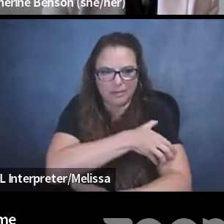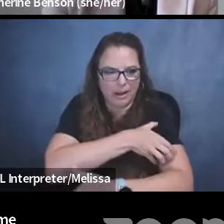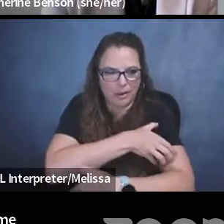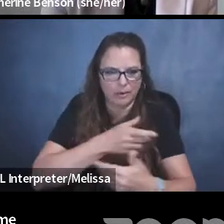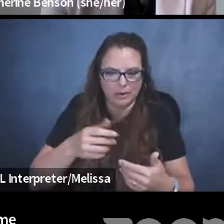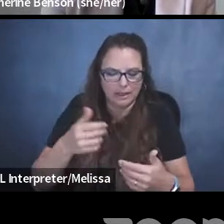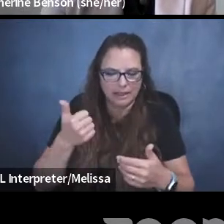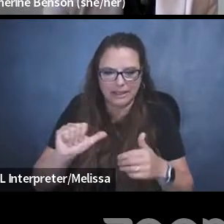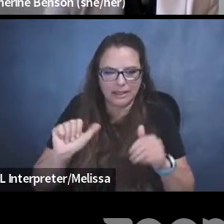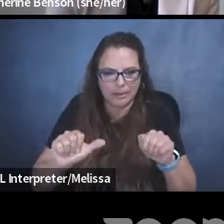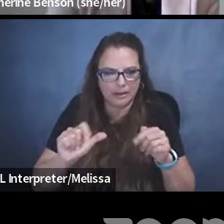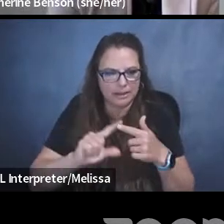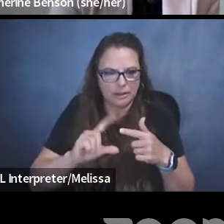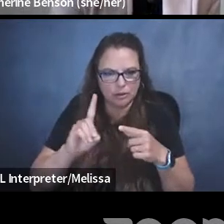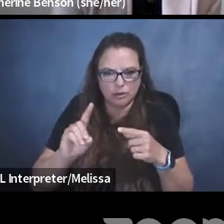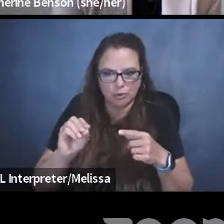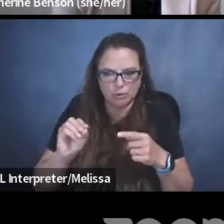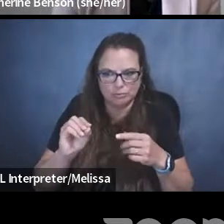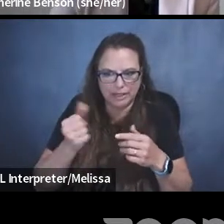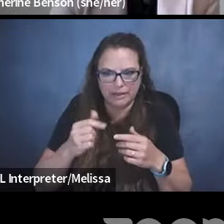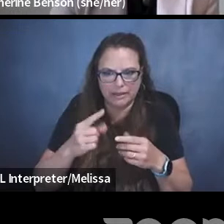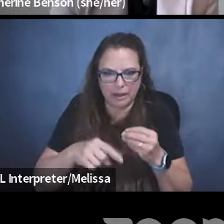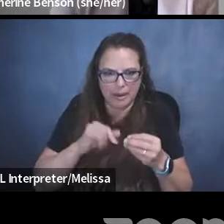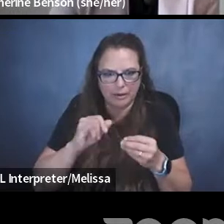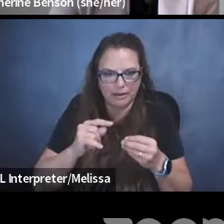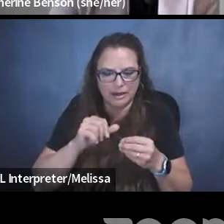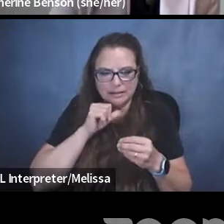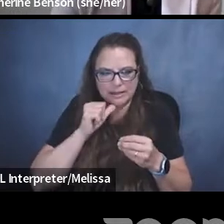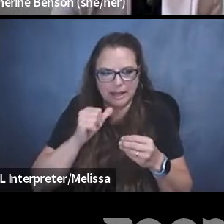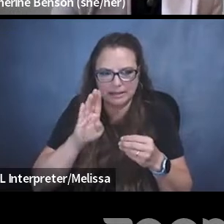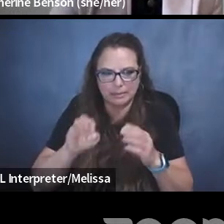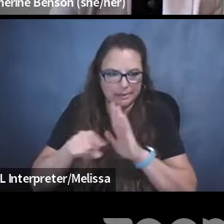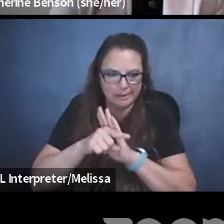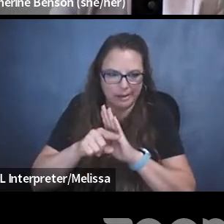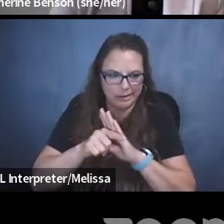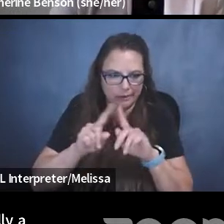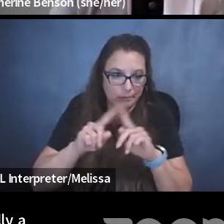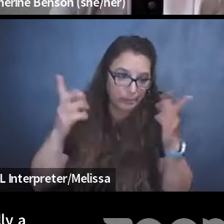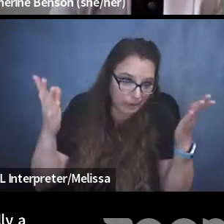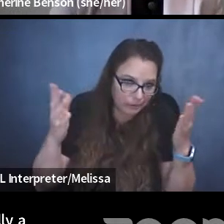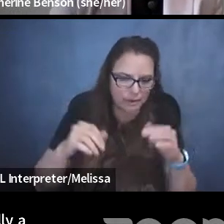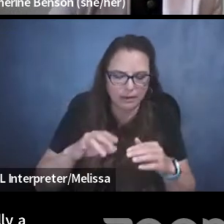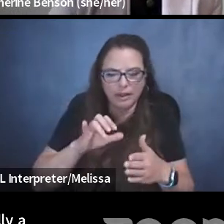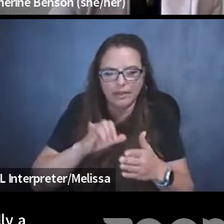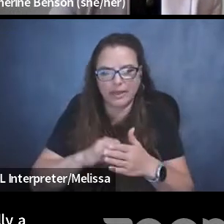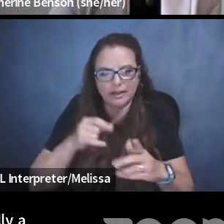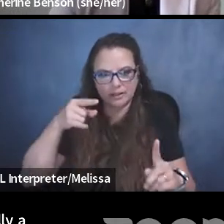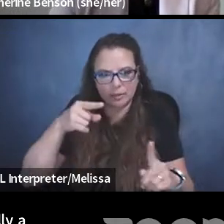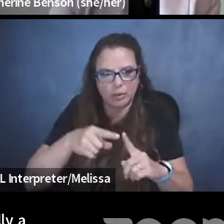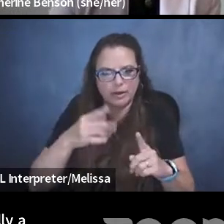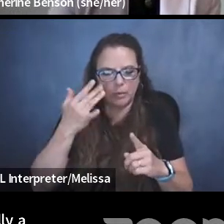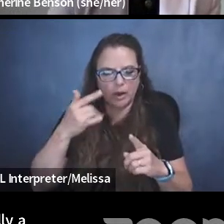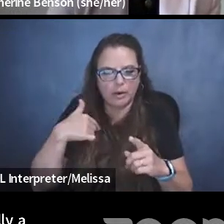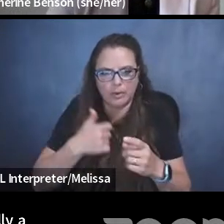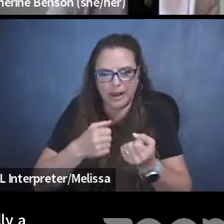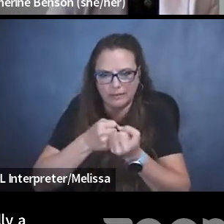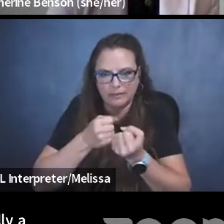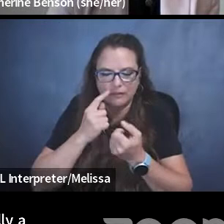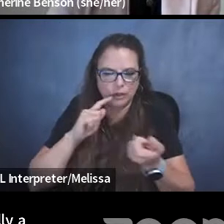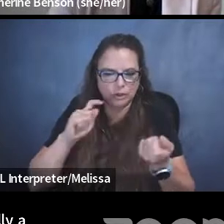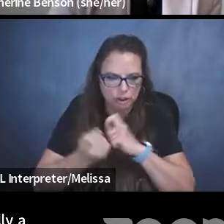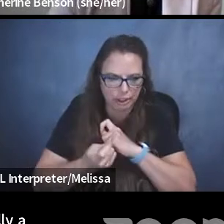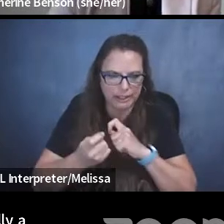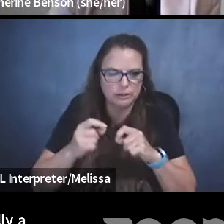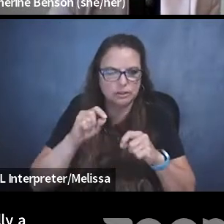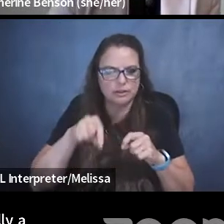anything about it. Not to be a downer, not that is the present thing and why we're advocating so hard for change in this regard. There is